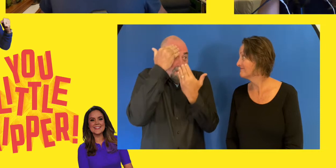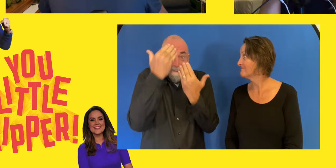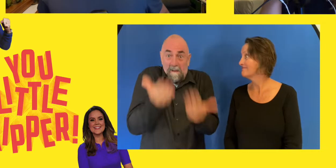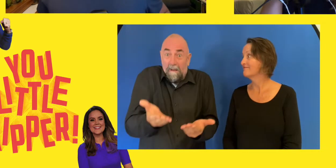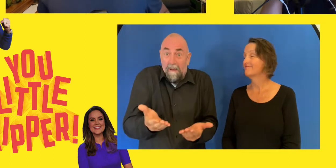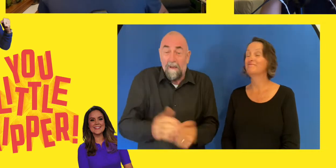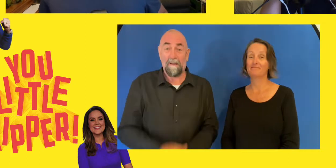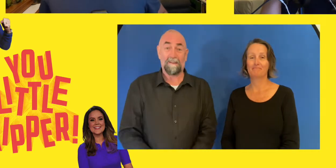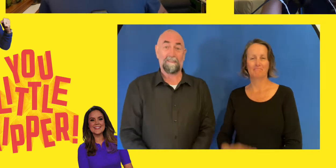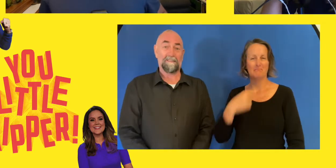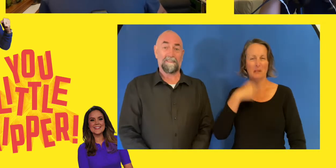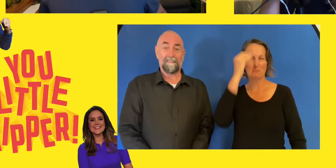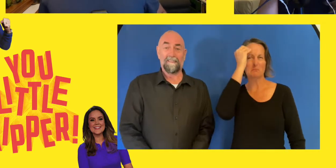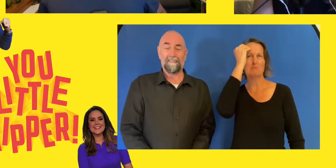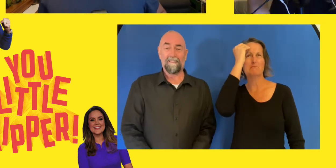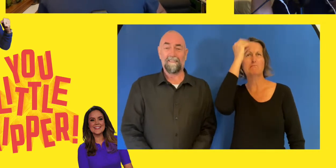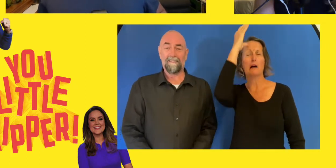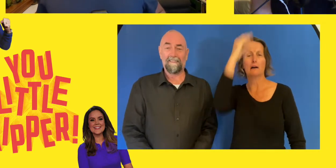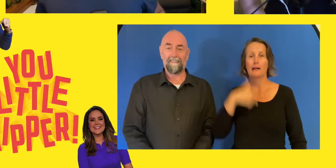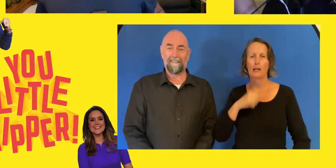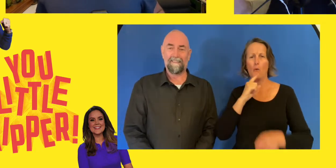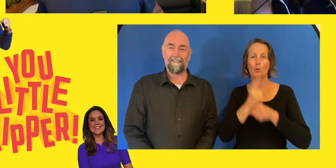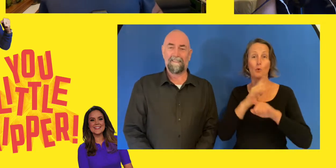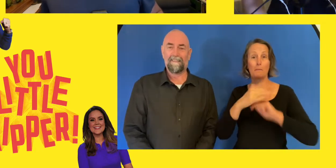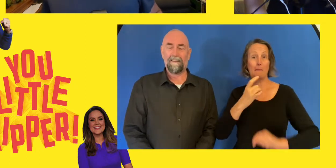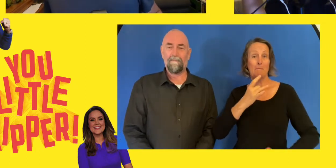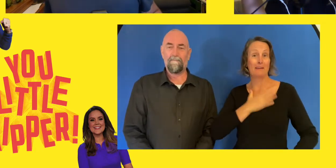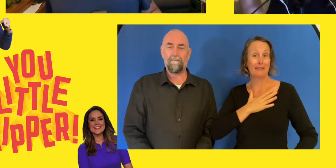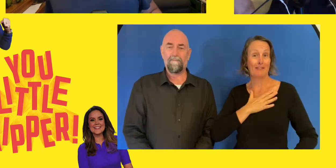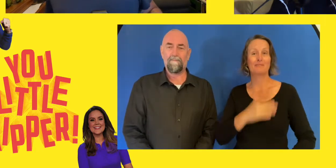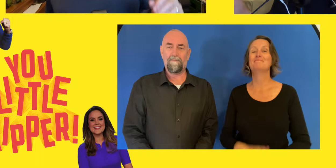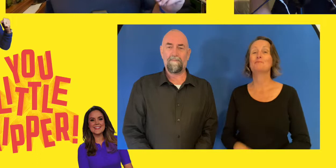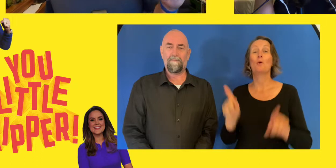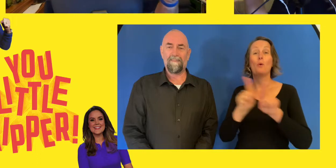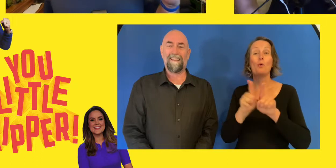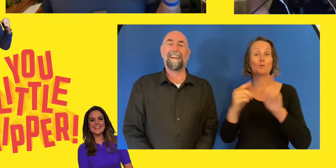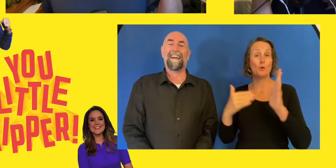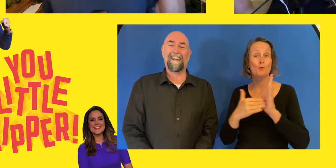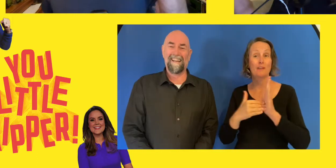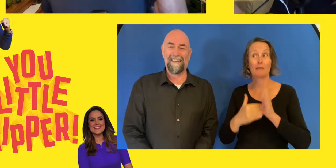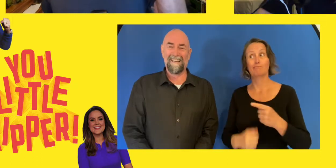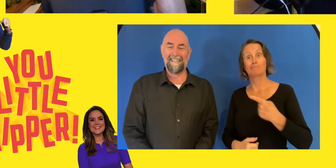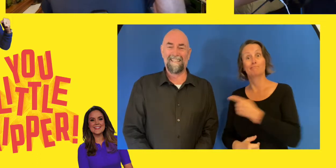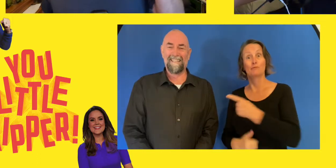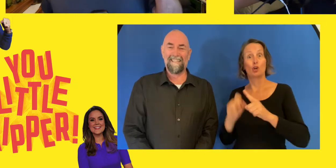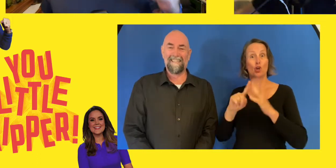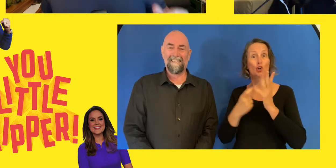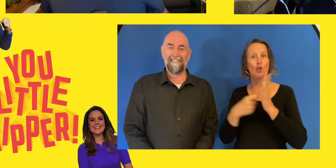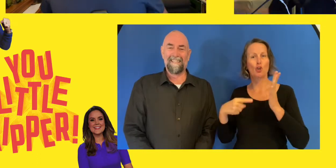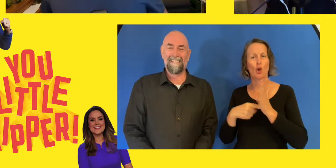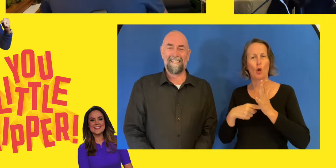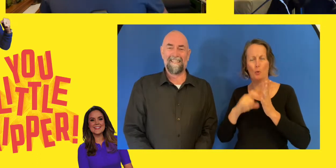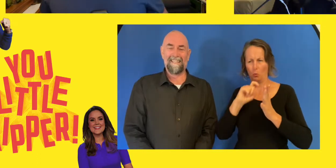She's a genius, she's a genius, and she talks about herself in the third person. Also on today's show, Kurt's linguistics are tested, but